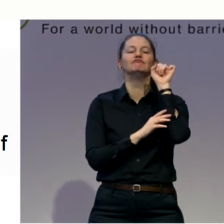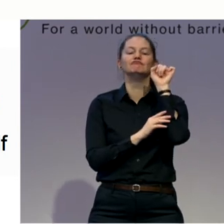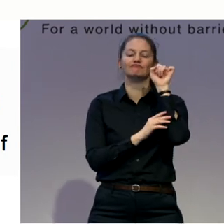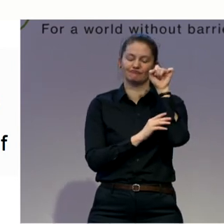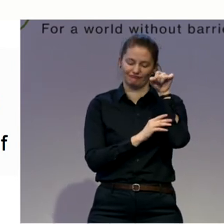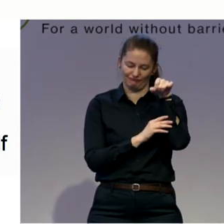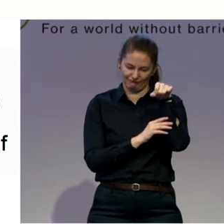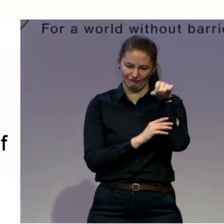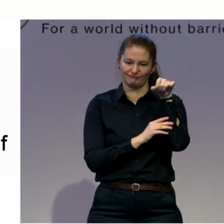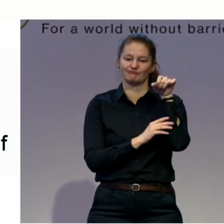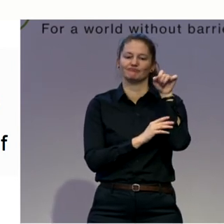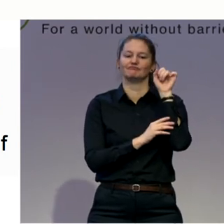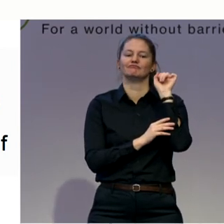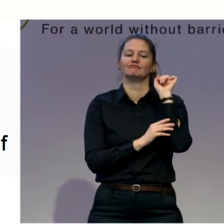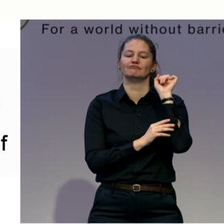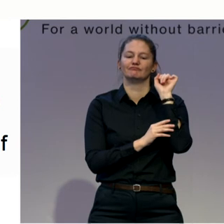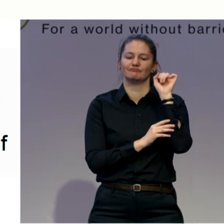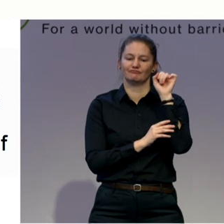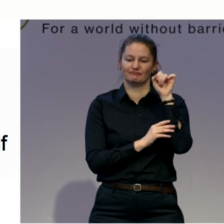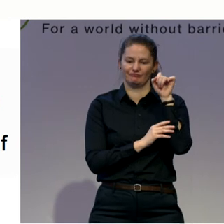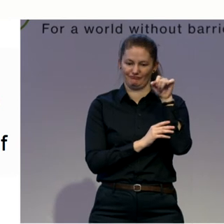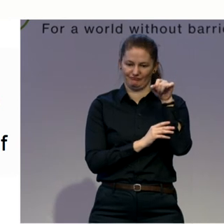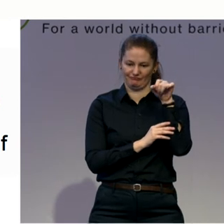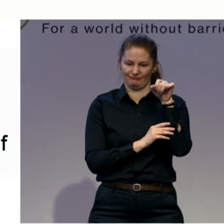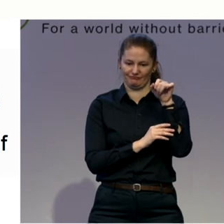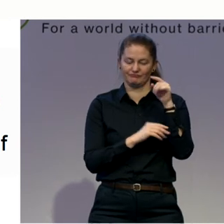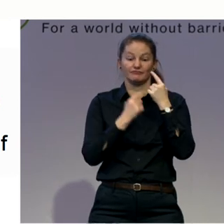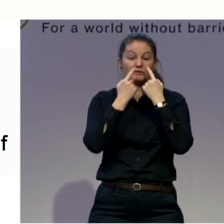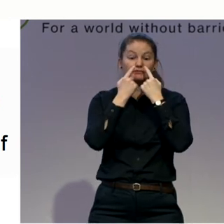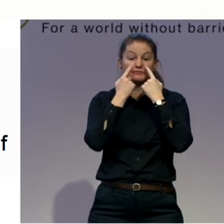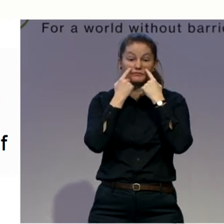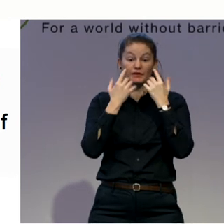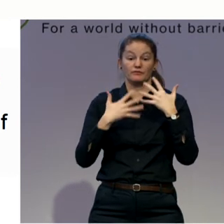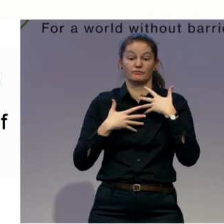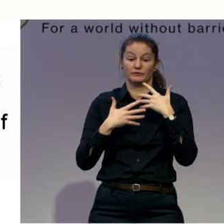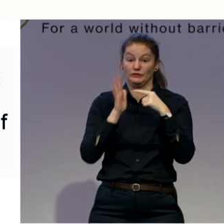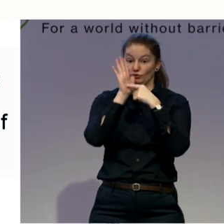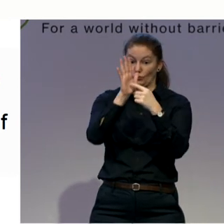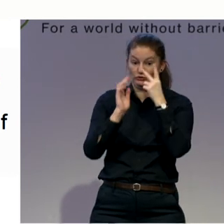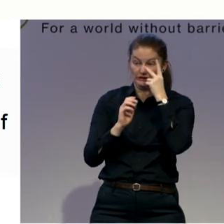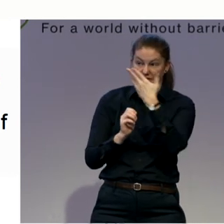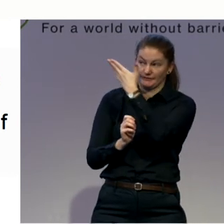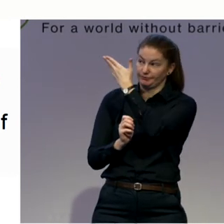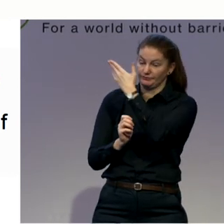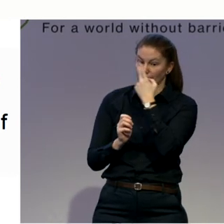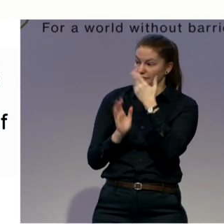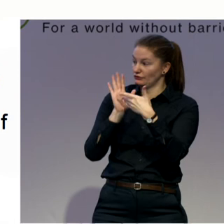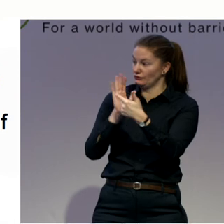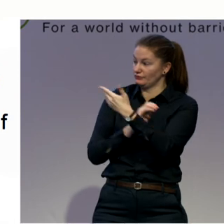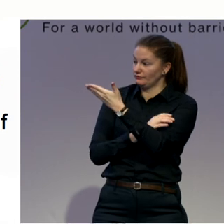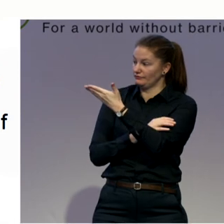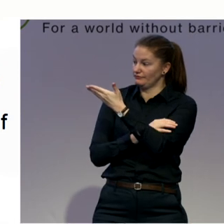will tuck your chin into the chest. And look what happens. My head is not going down.